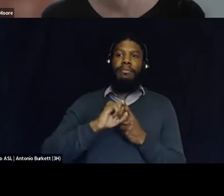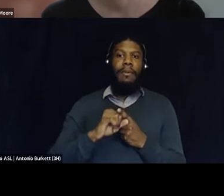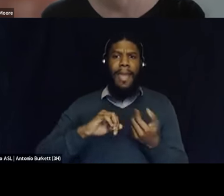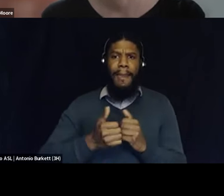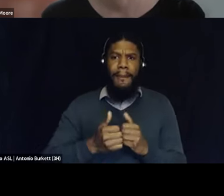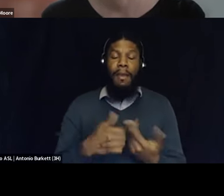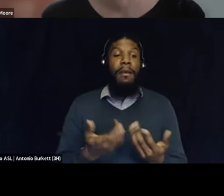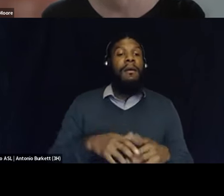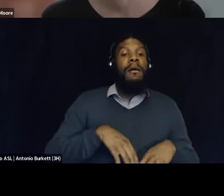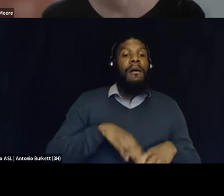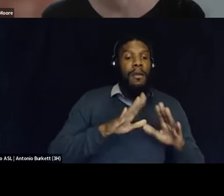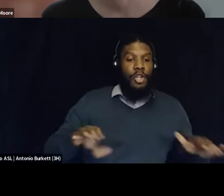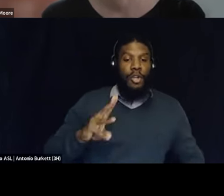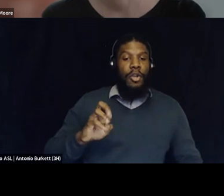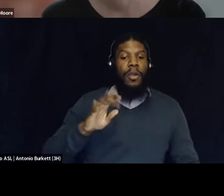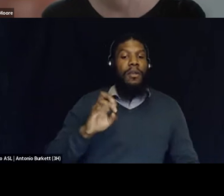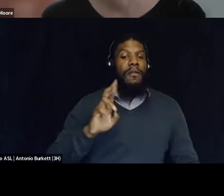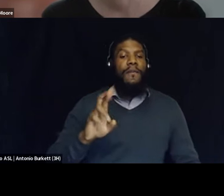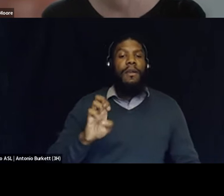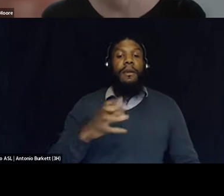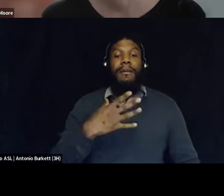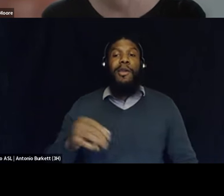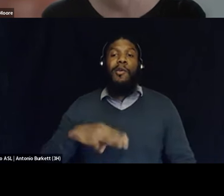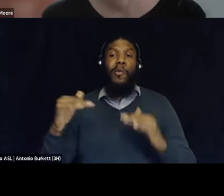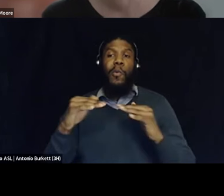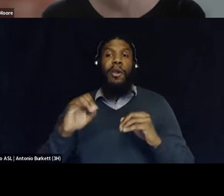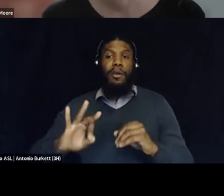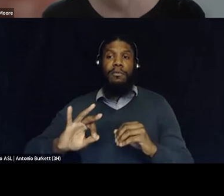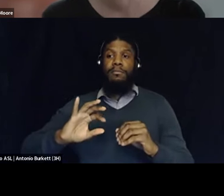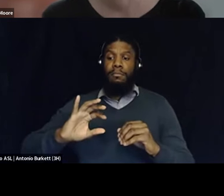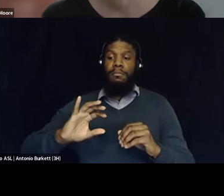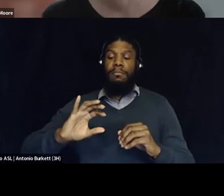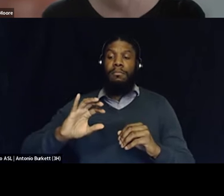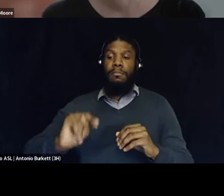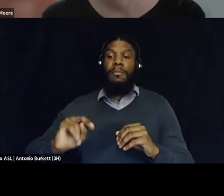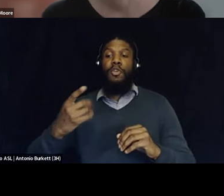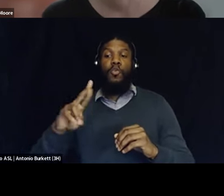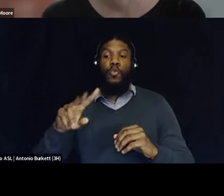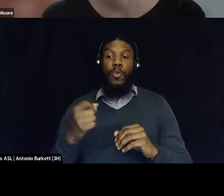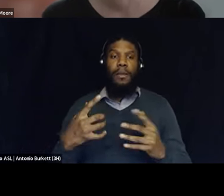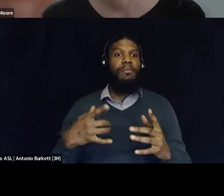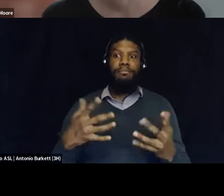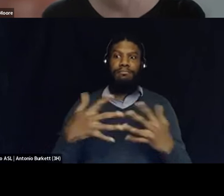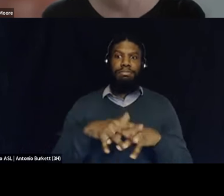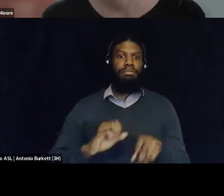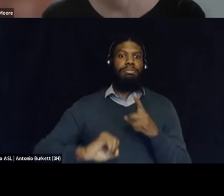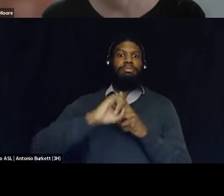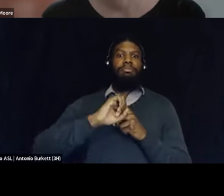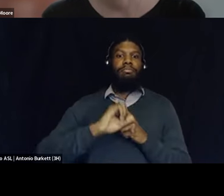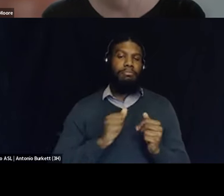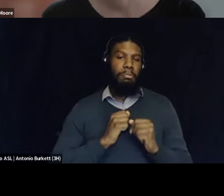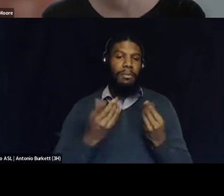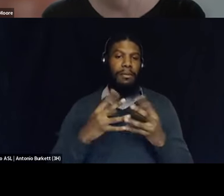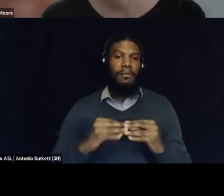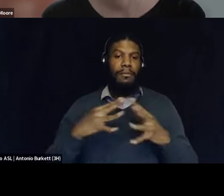child welfare and the war on drugs. I am the founder and the executive director of JMAC for